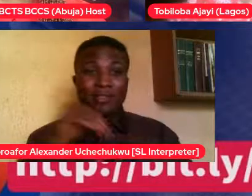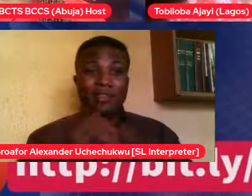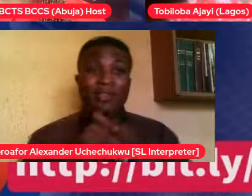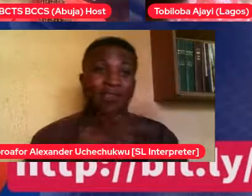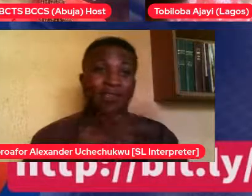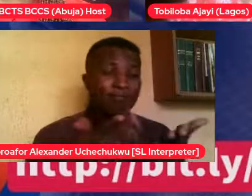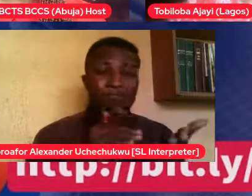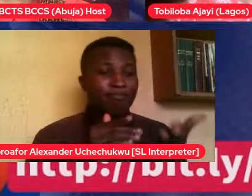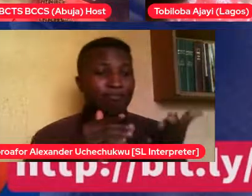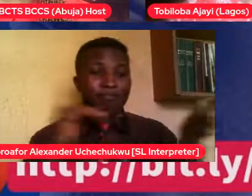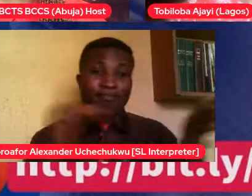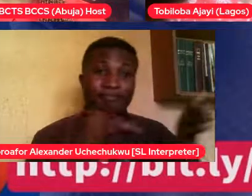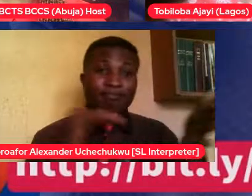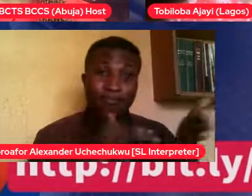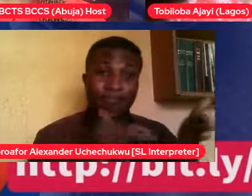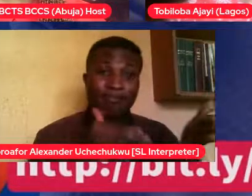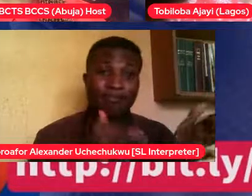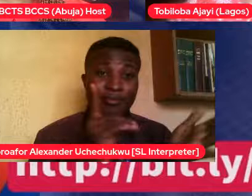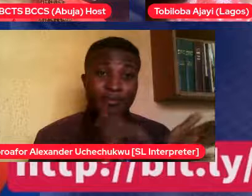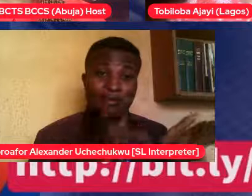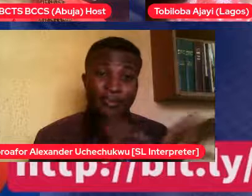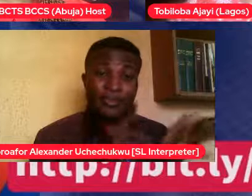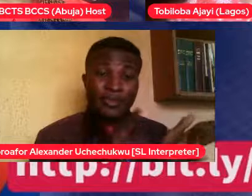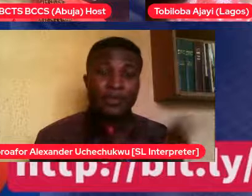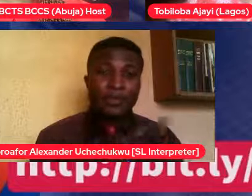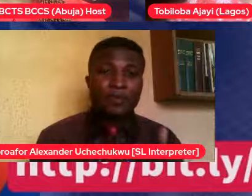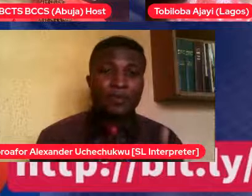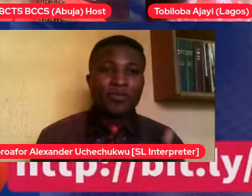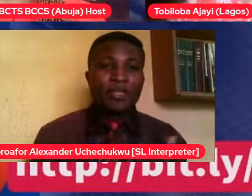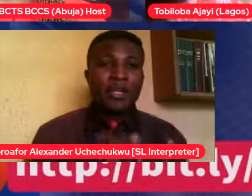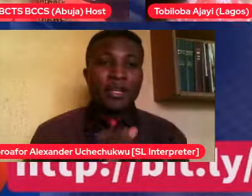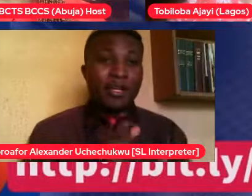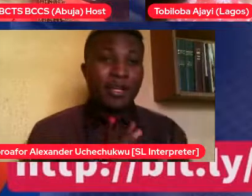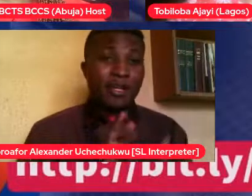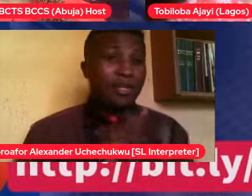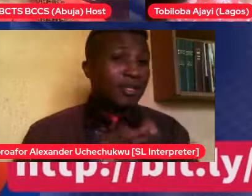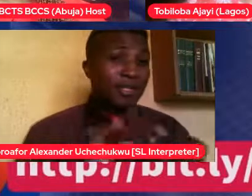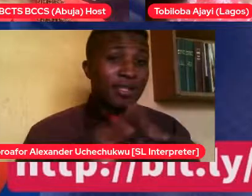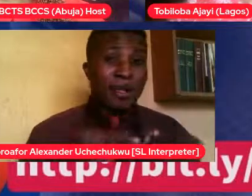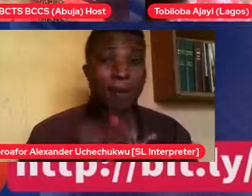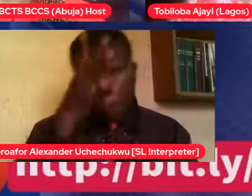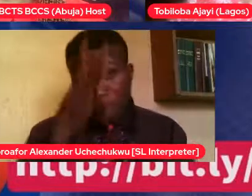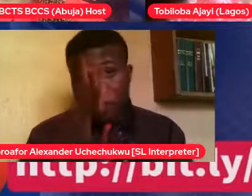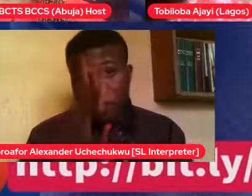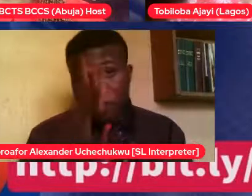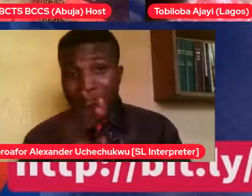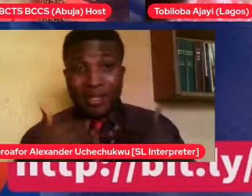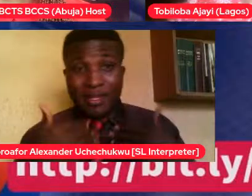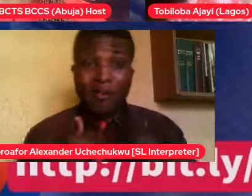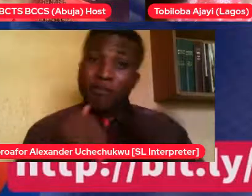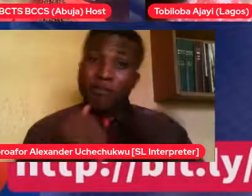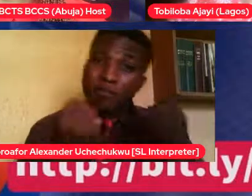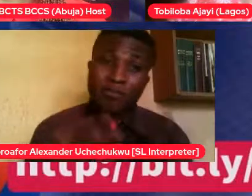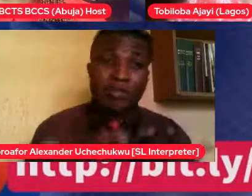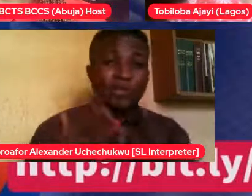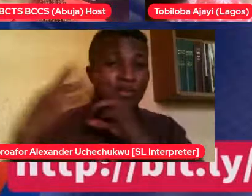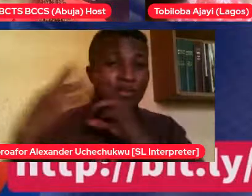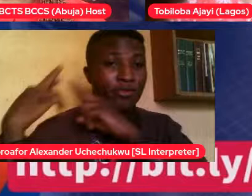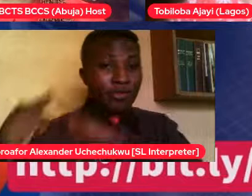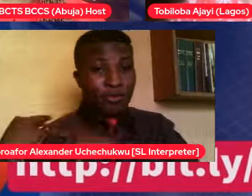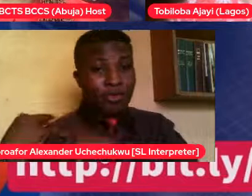I like to say, parents, we have a lot of role. Let our children know that this is what is expected at this age.